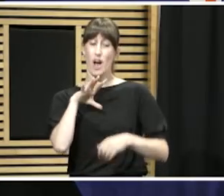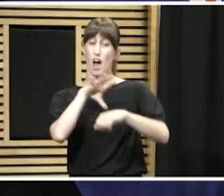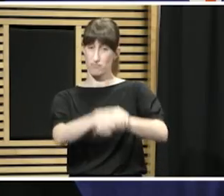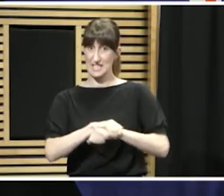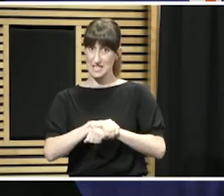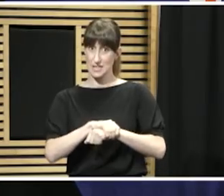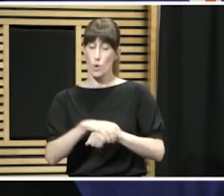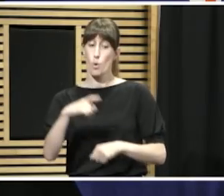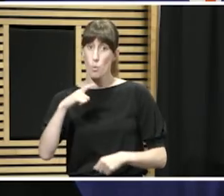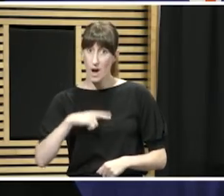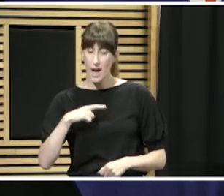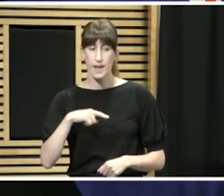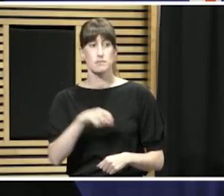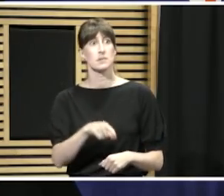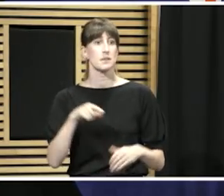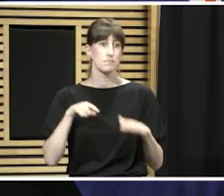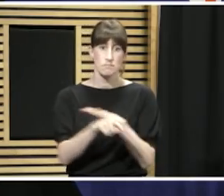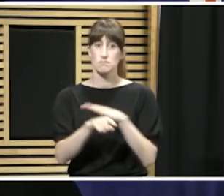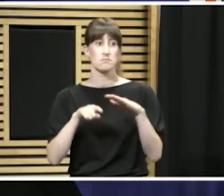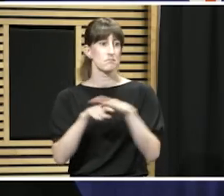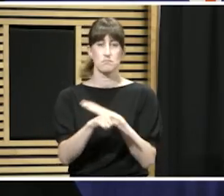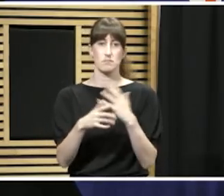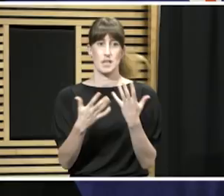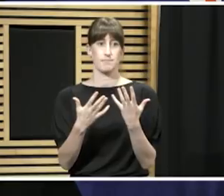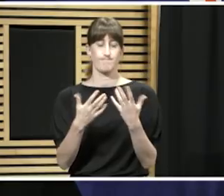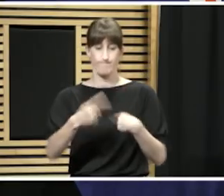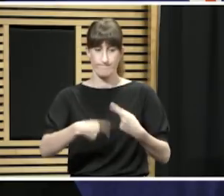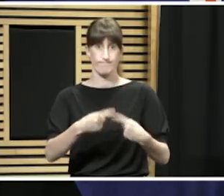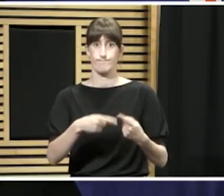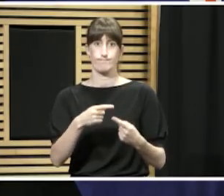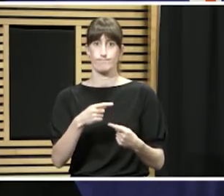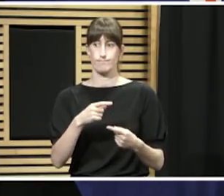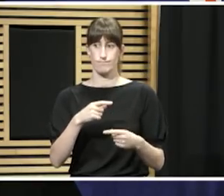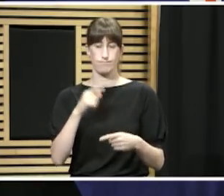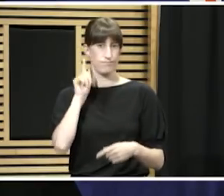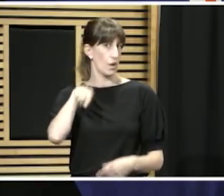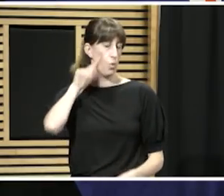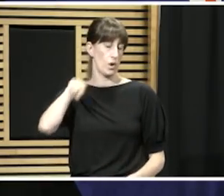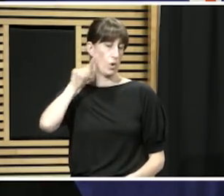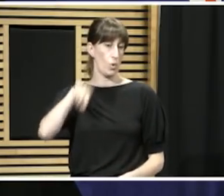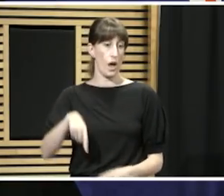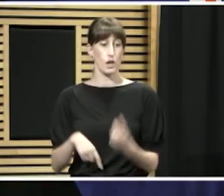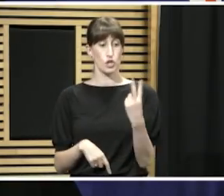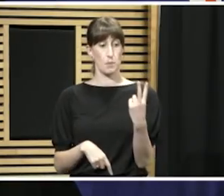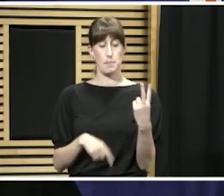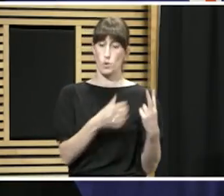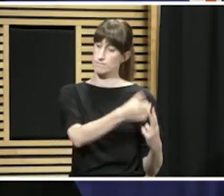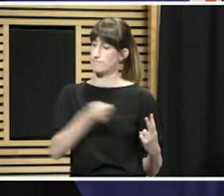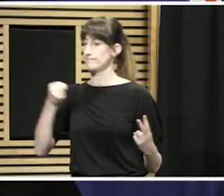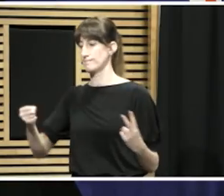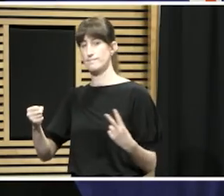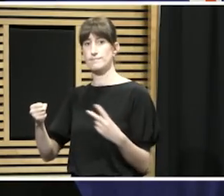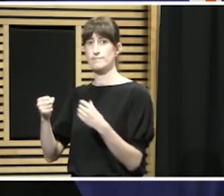breaches. Now, two of those people were taken into police custody but later